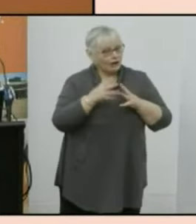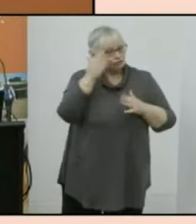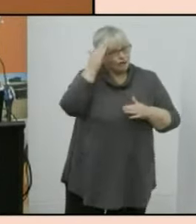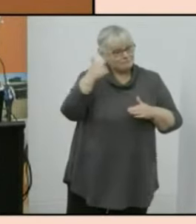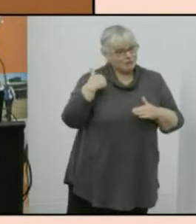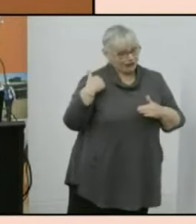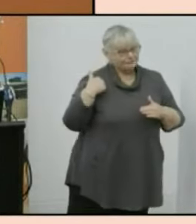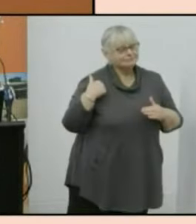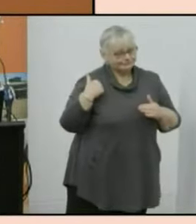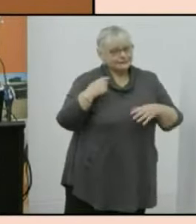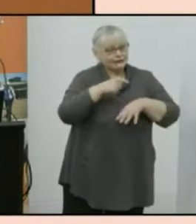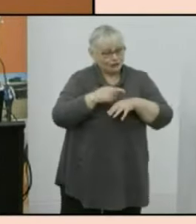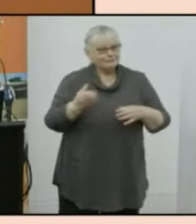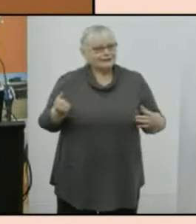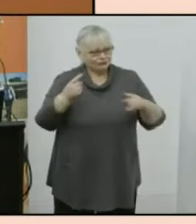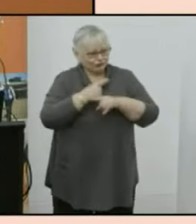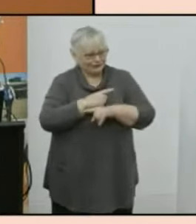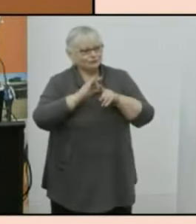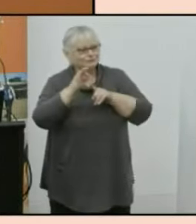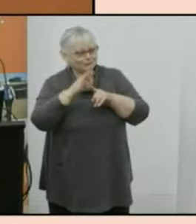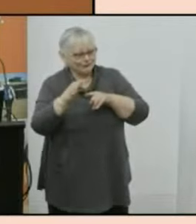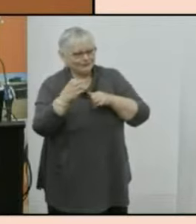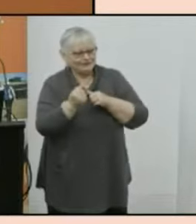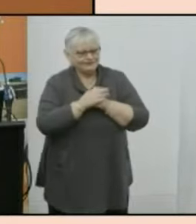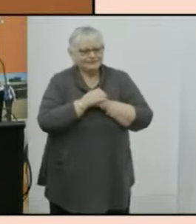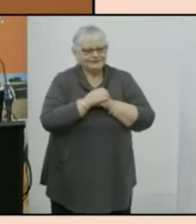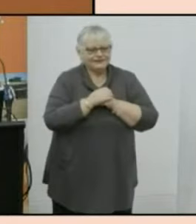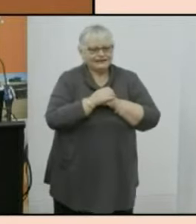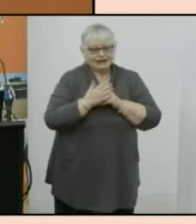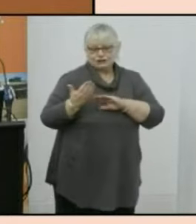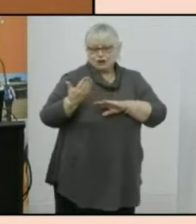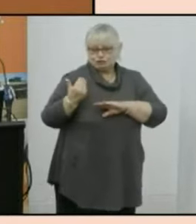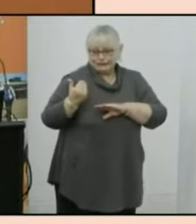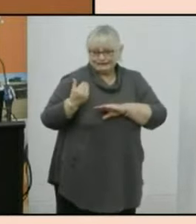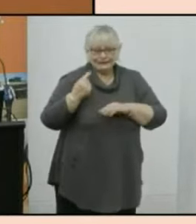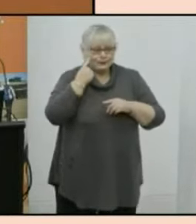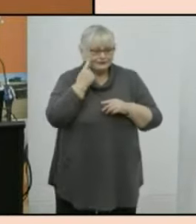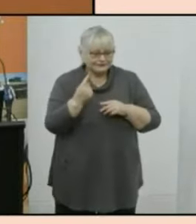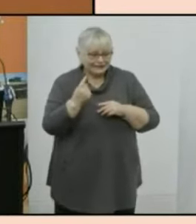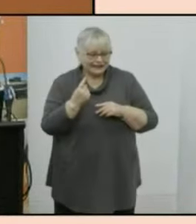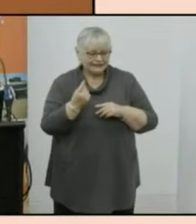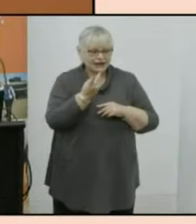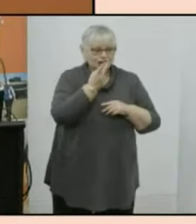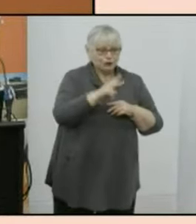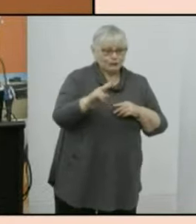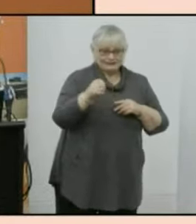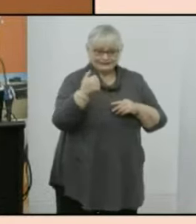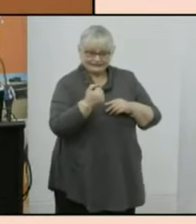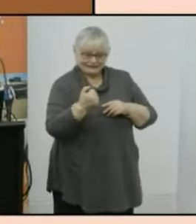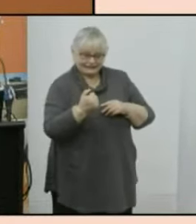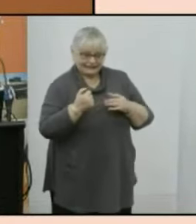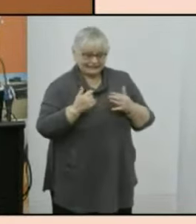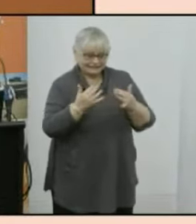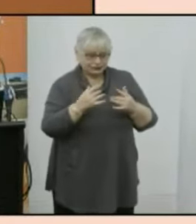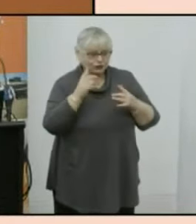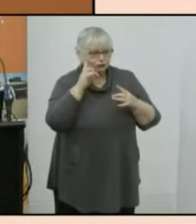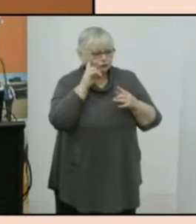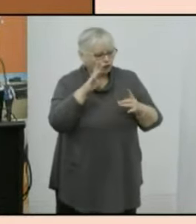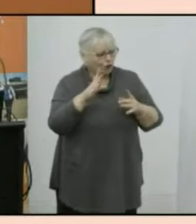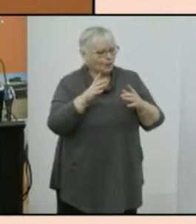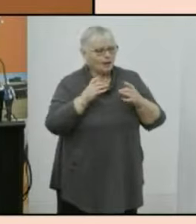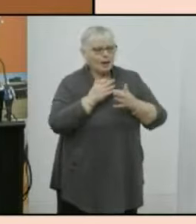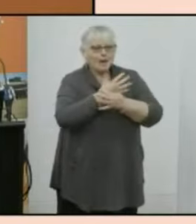how times have changed in more recent times we've seen the 2016 census show how multicultural